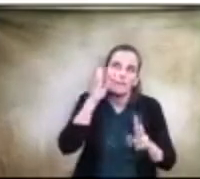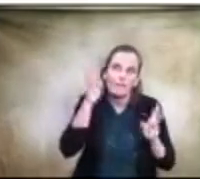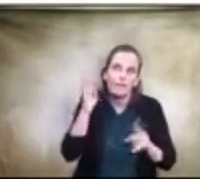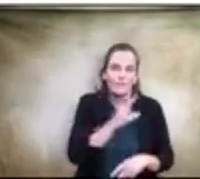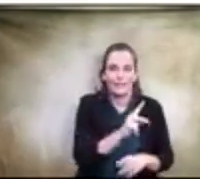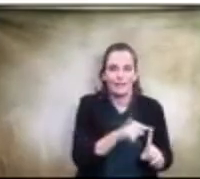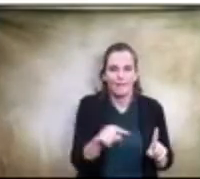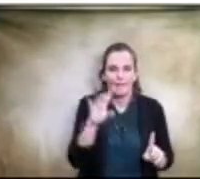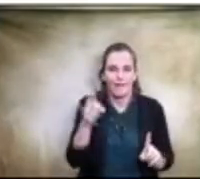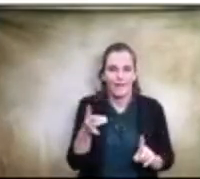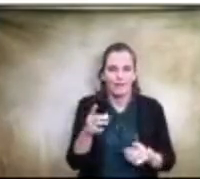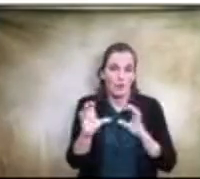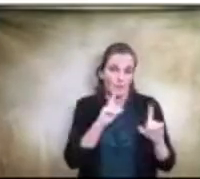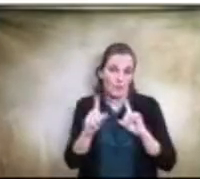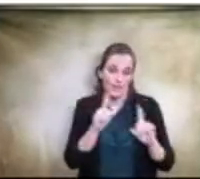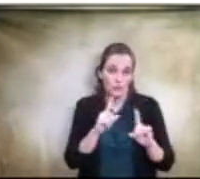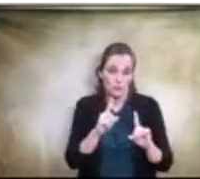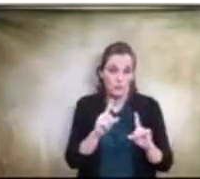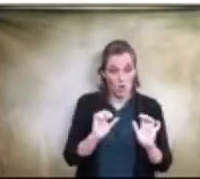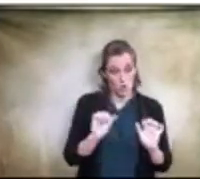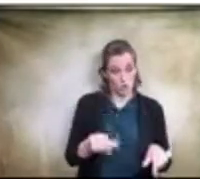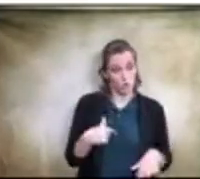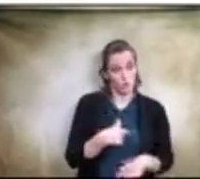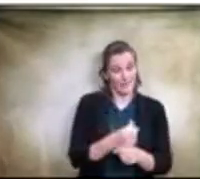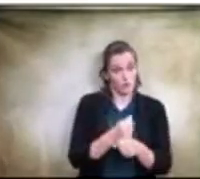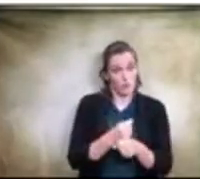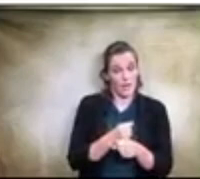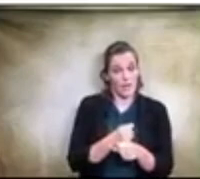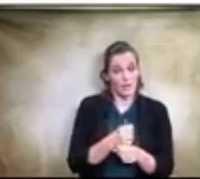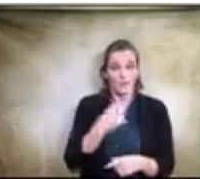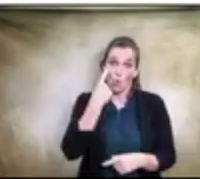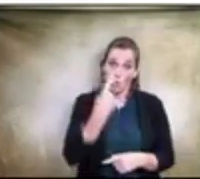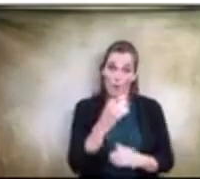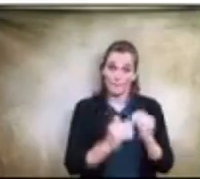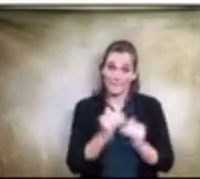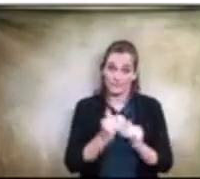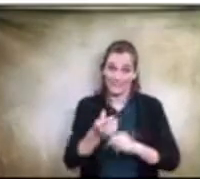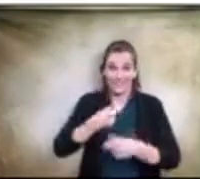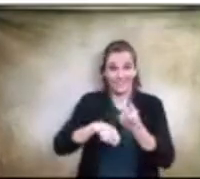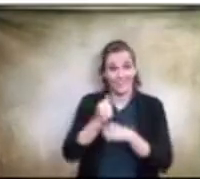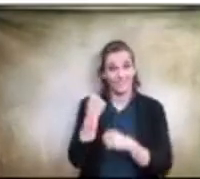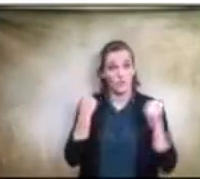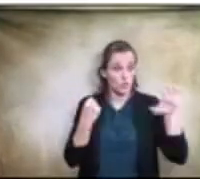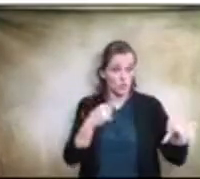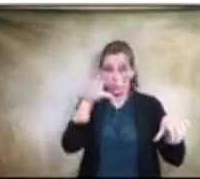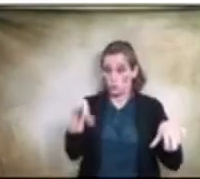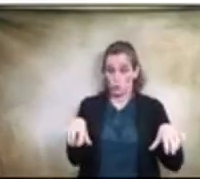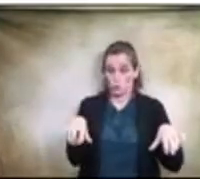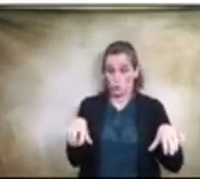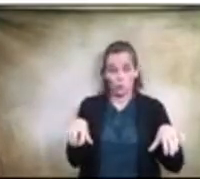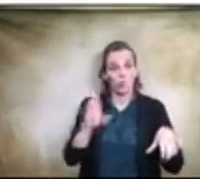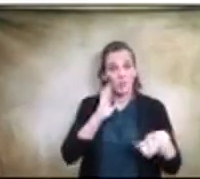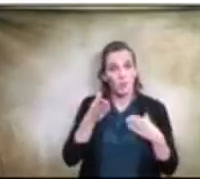come into play with, could we create one building versus two buildings that would allow for a K